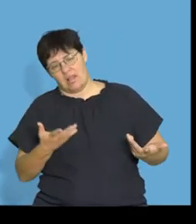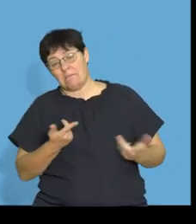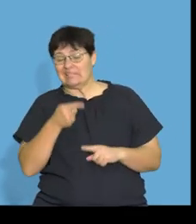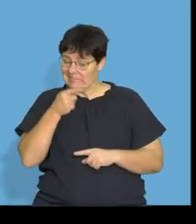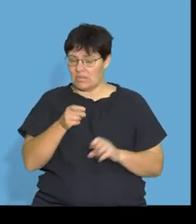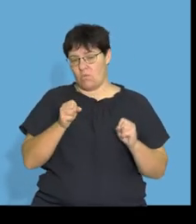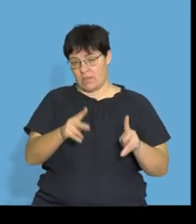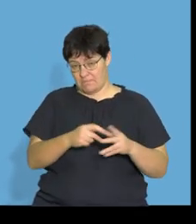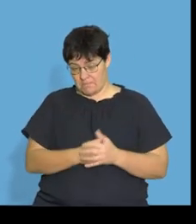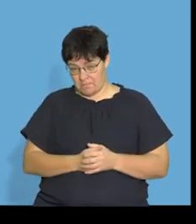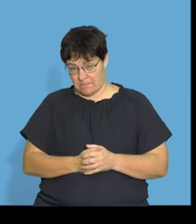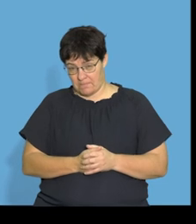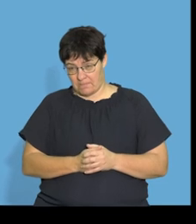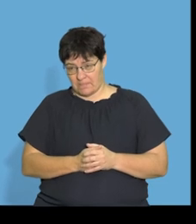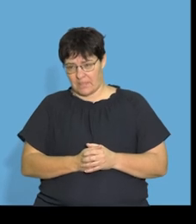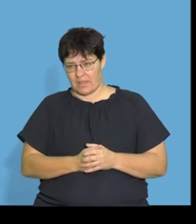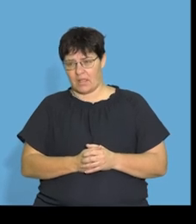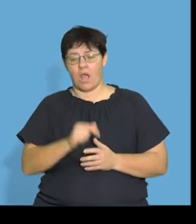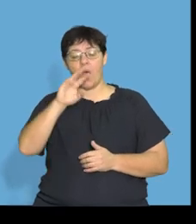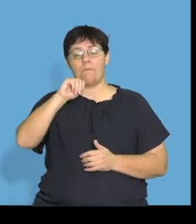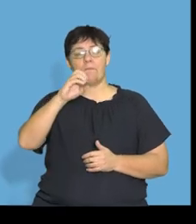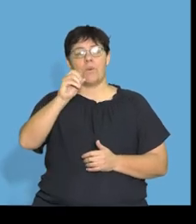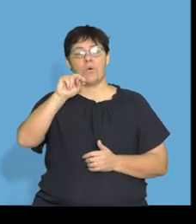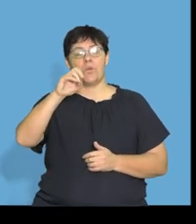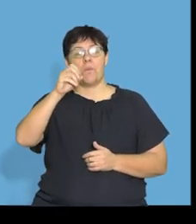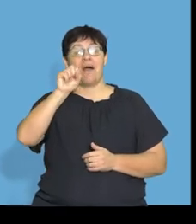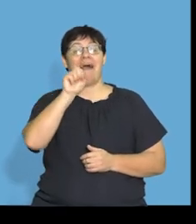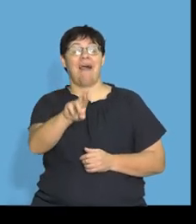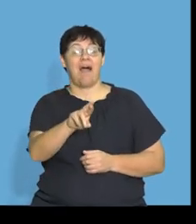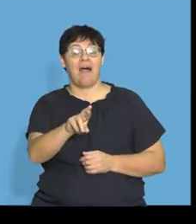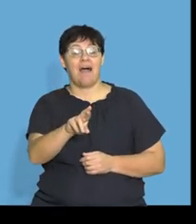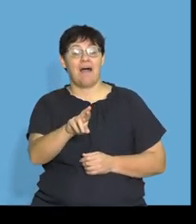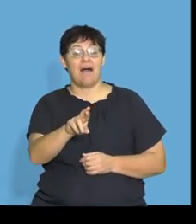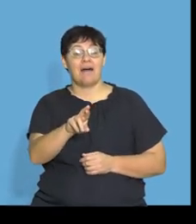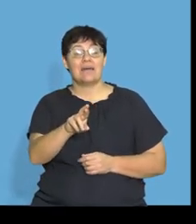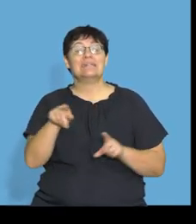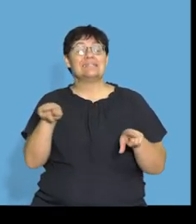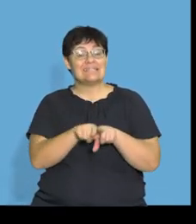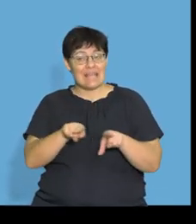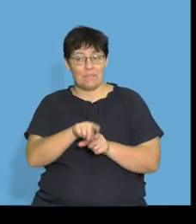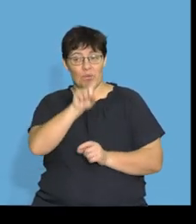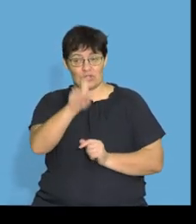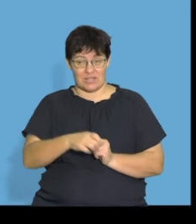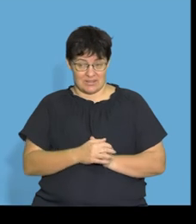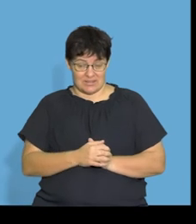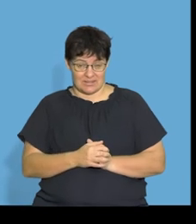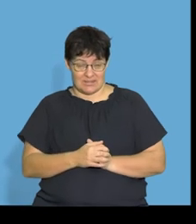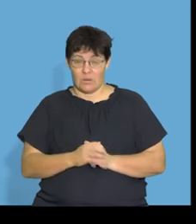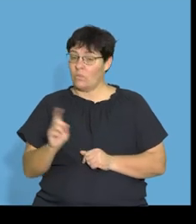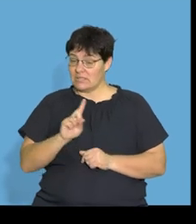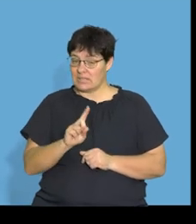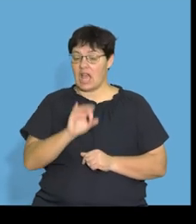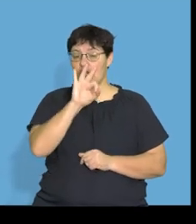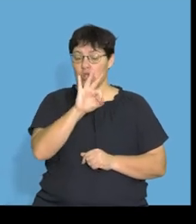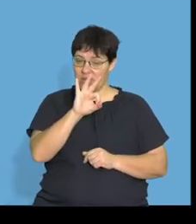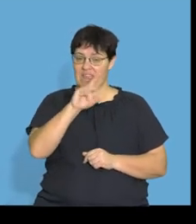that is okay. What are the monomers? you notice? All right, the same question again, and that is going to be